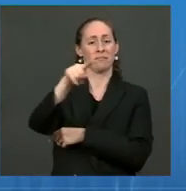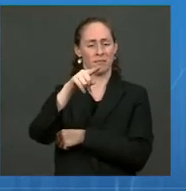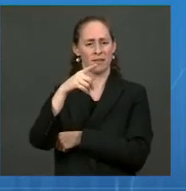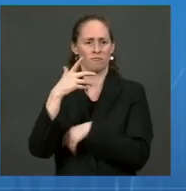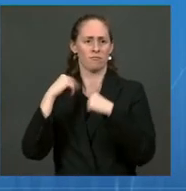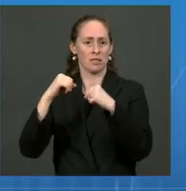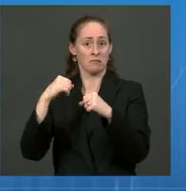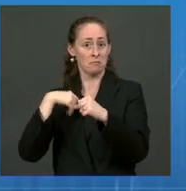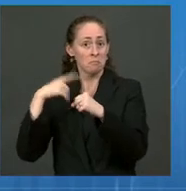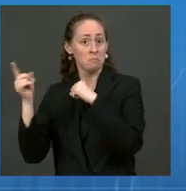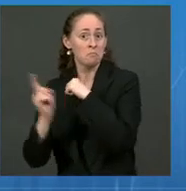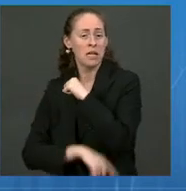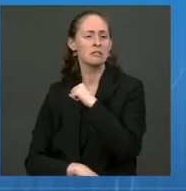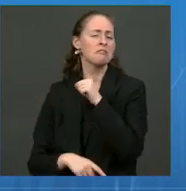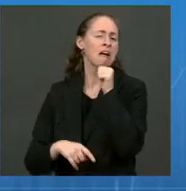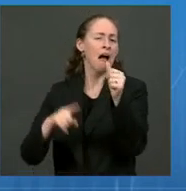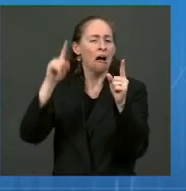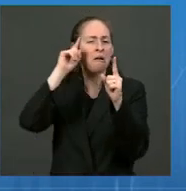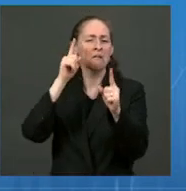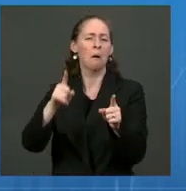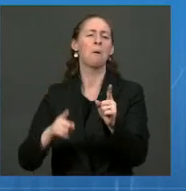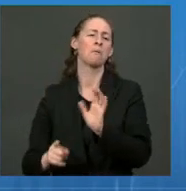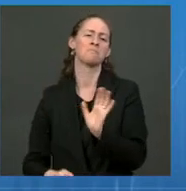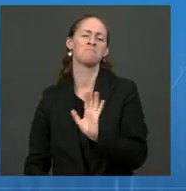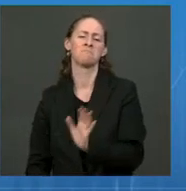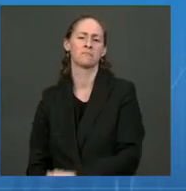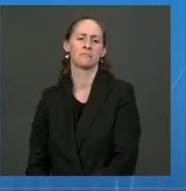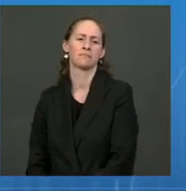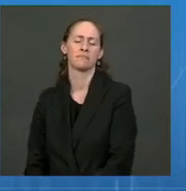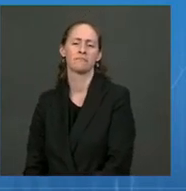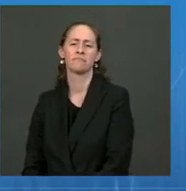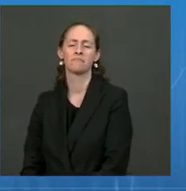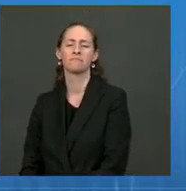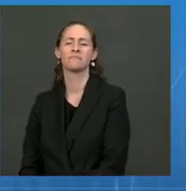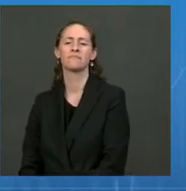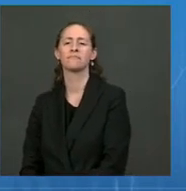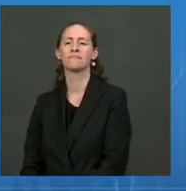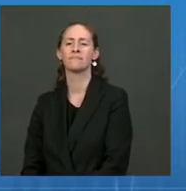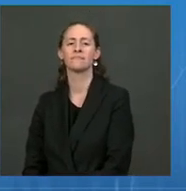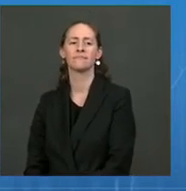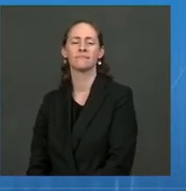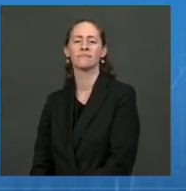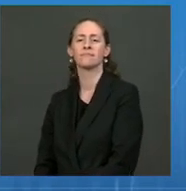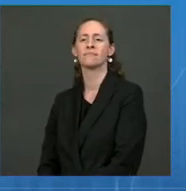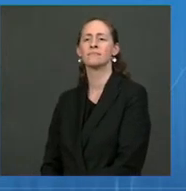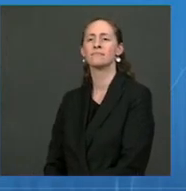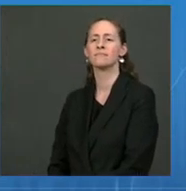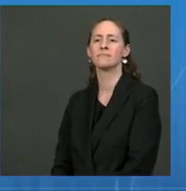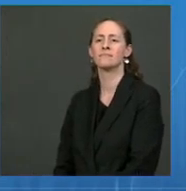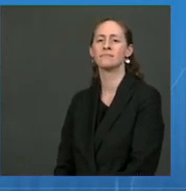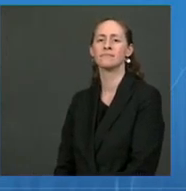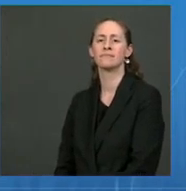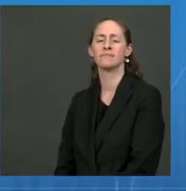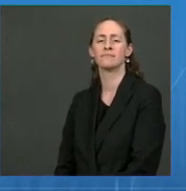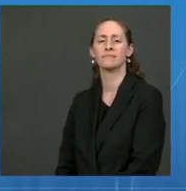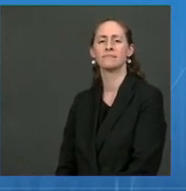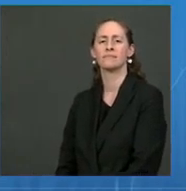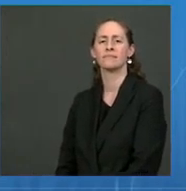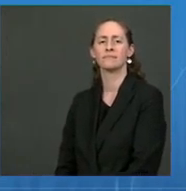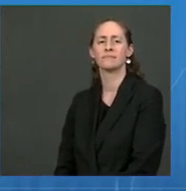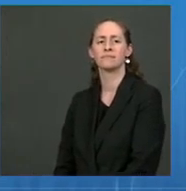we do not expect any any disruptions. Next question, please. Cheyenne Haslett at ABC News.